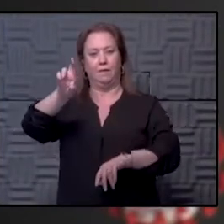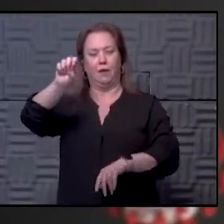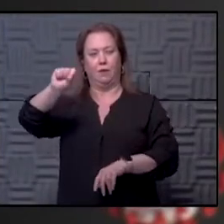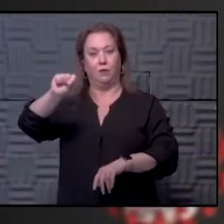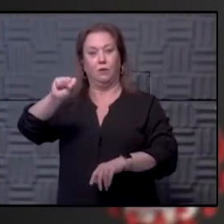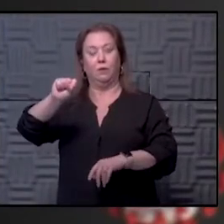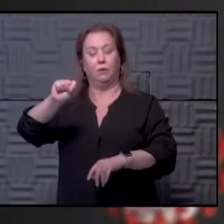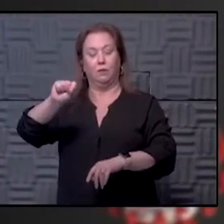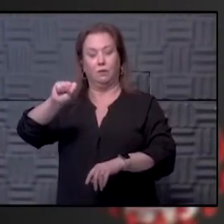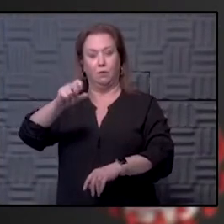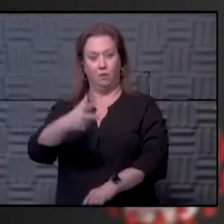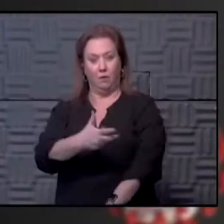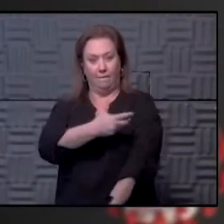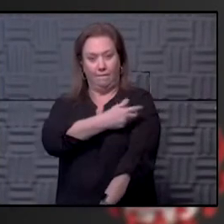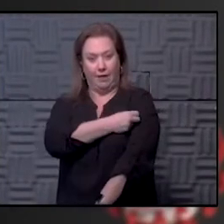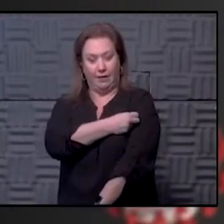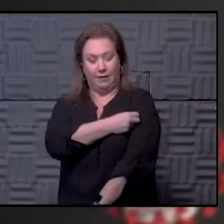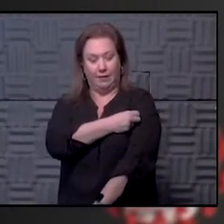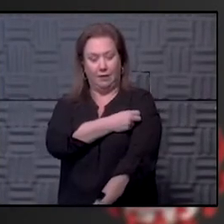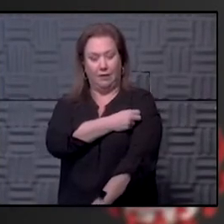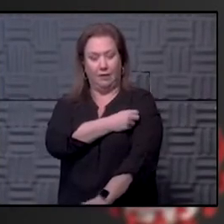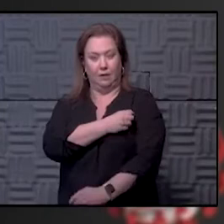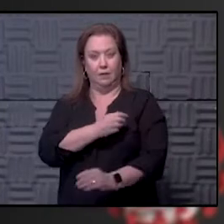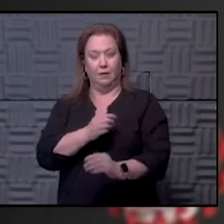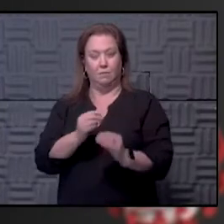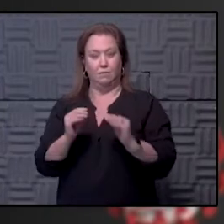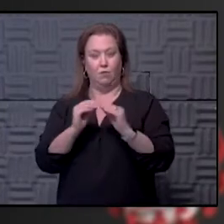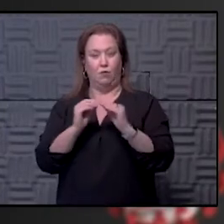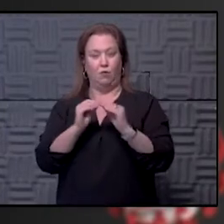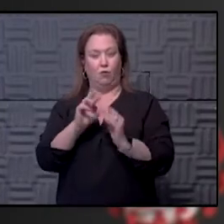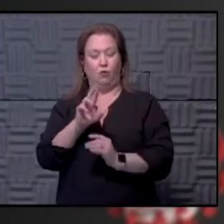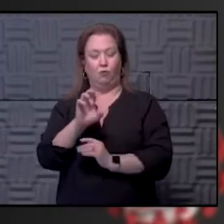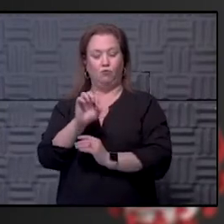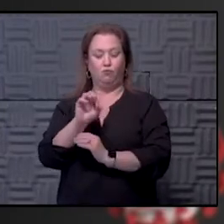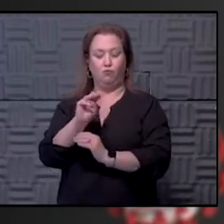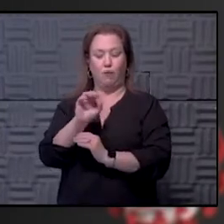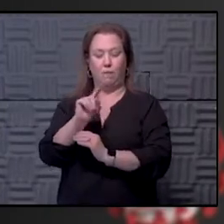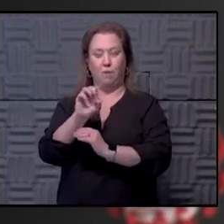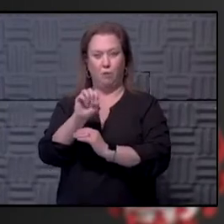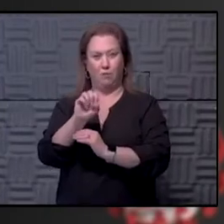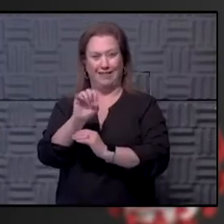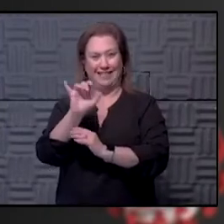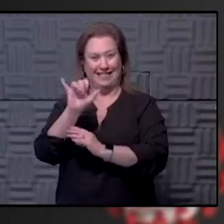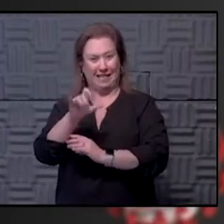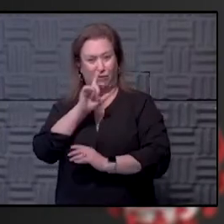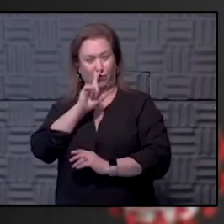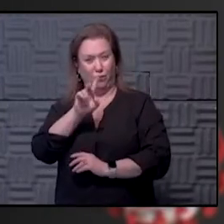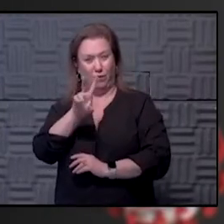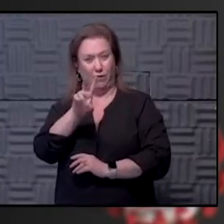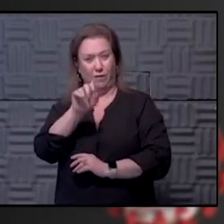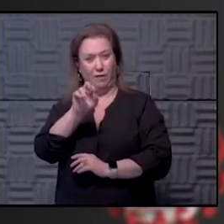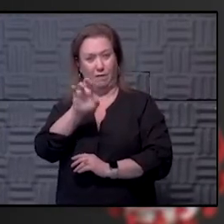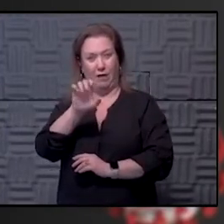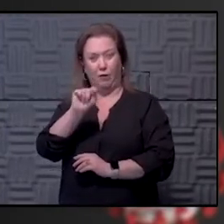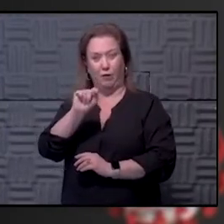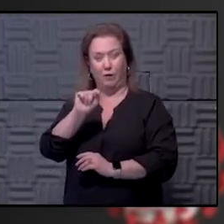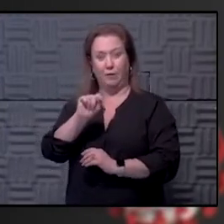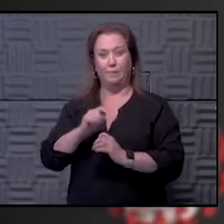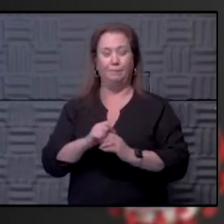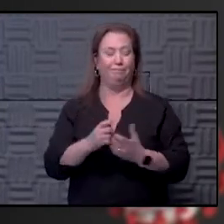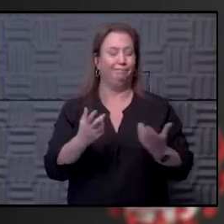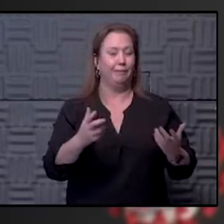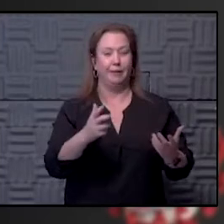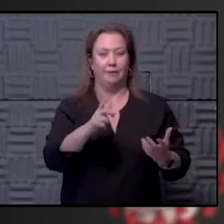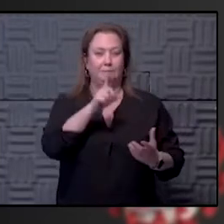vaccinated is growing more remote. But is it also true with the variants? Team, I think we just don't have enough information